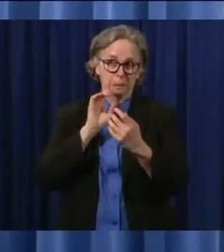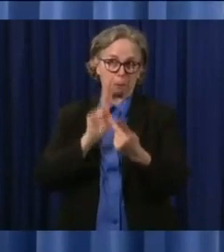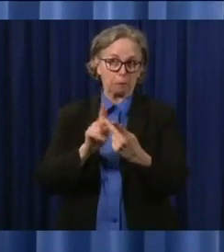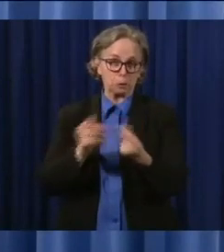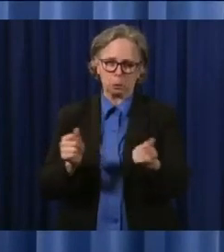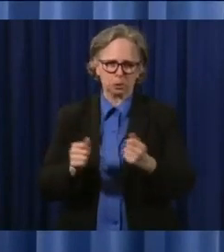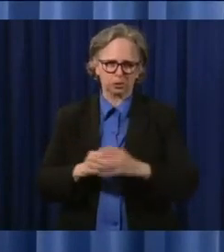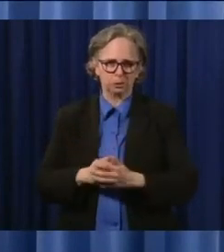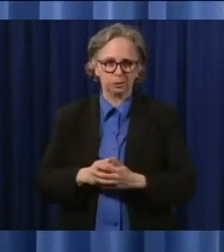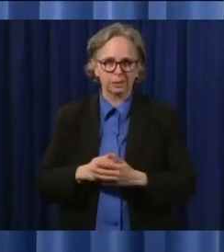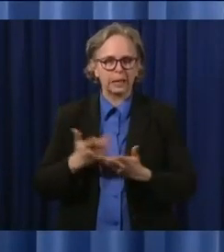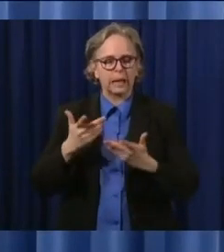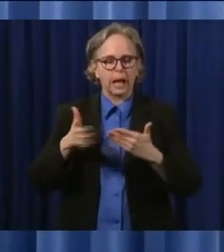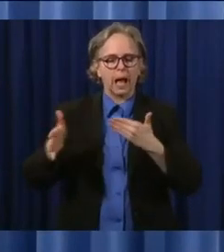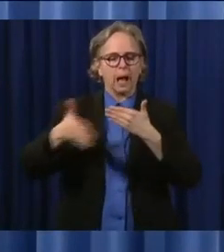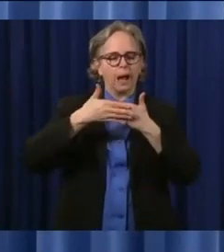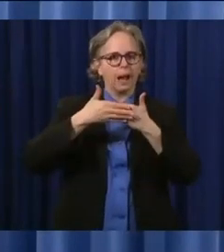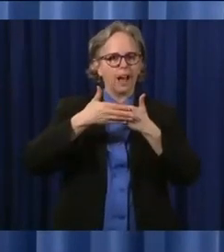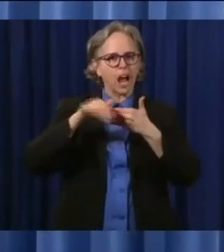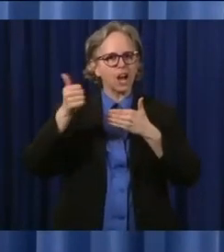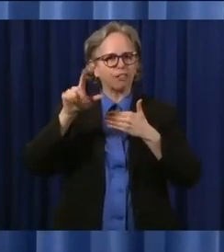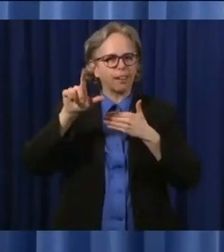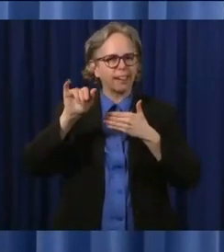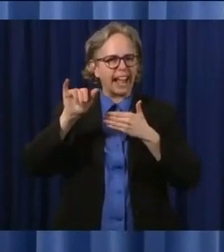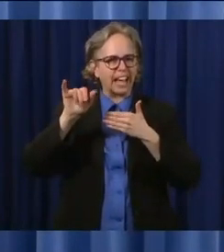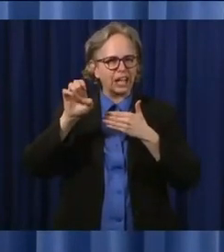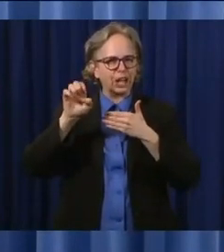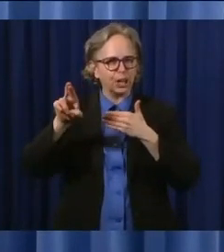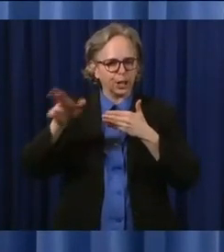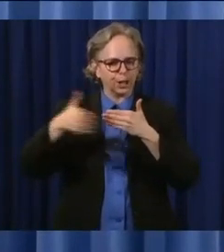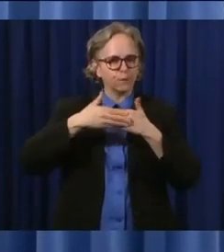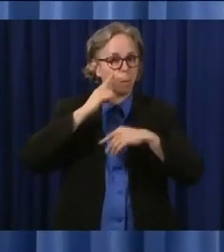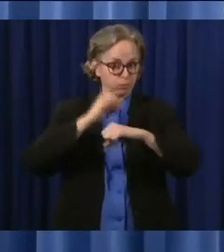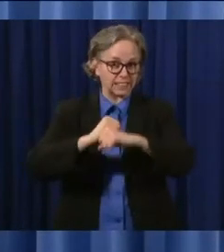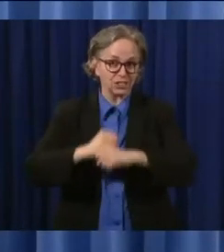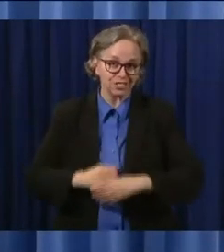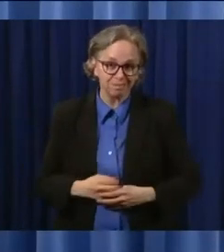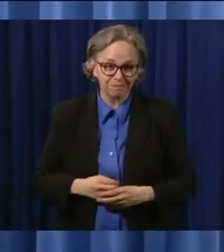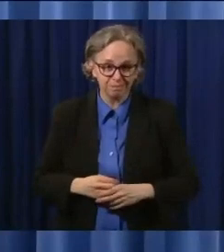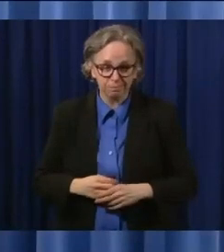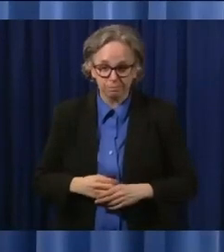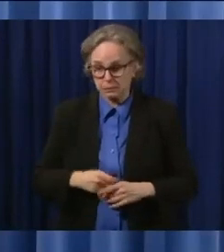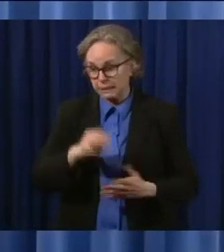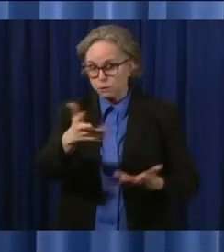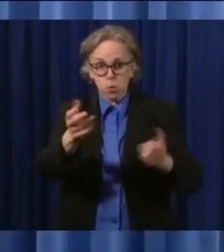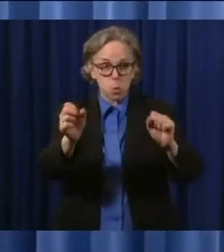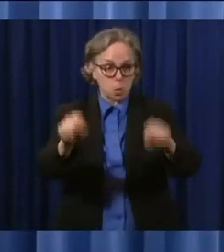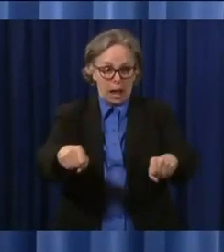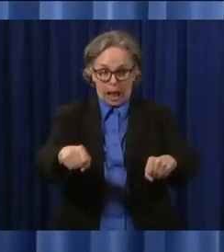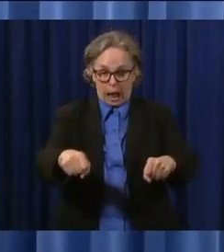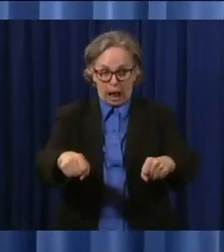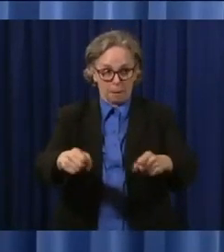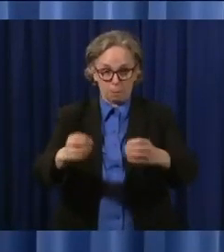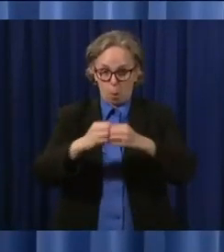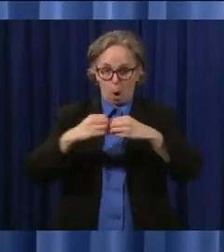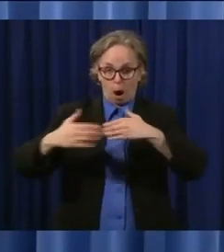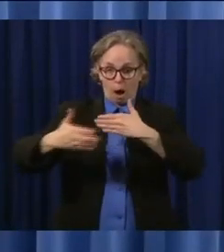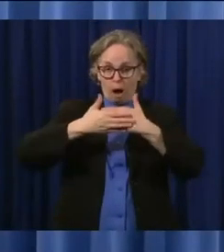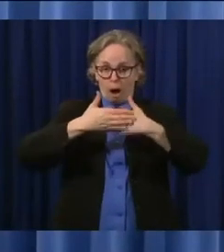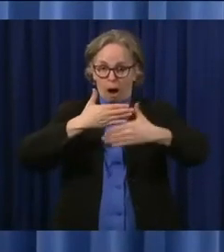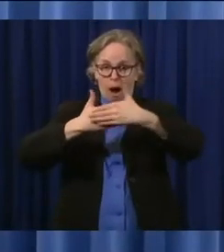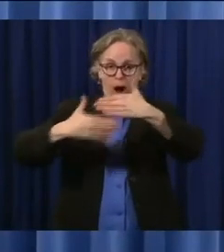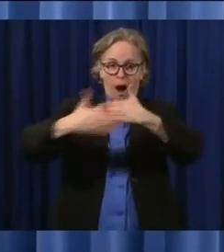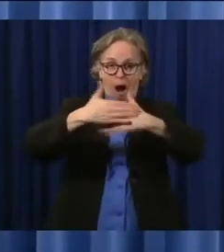And so if you have the option to use another layer, why don't we just use it? And, again, I think more and more Ohioans are going to